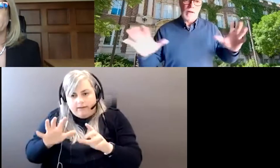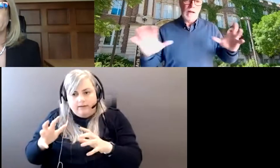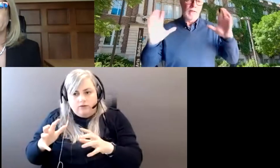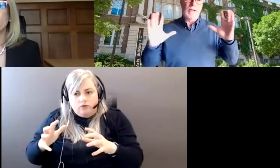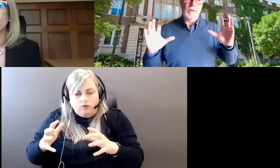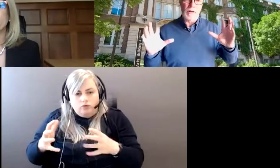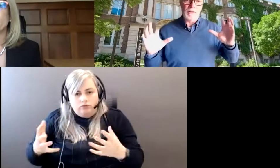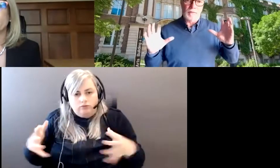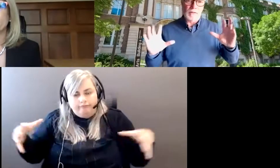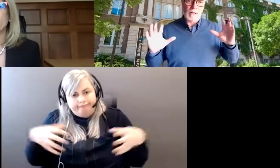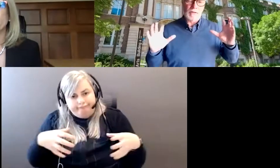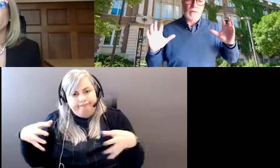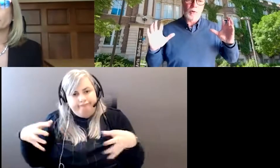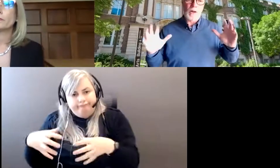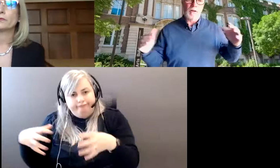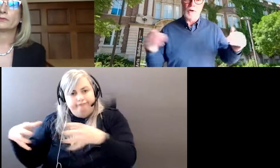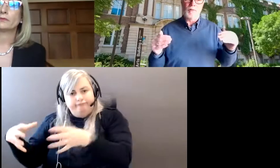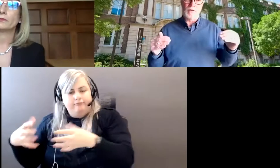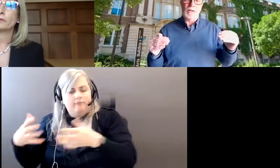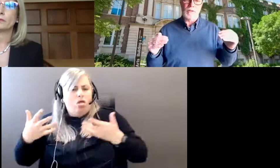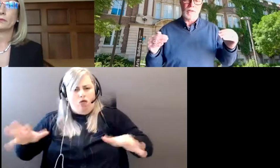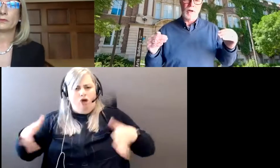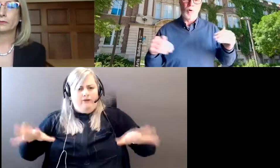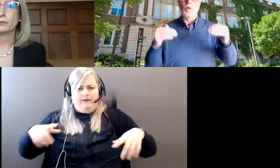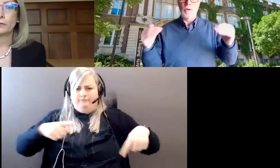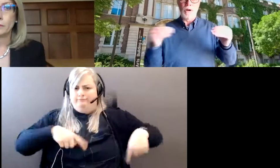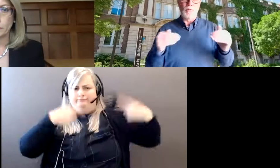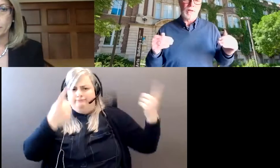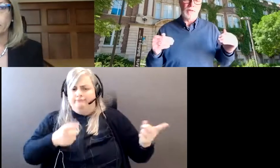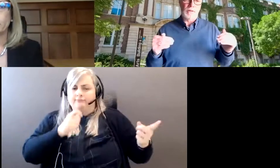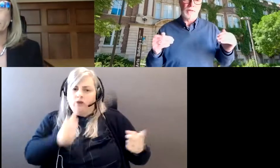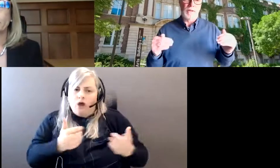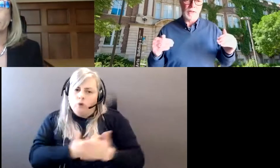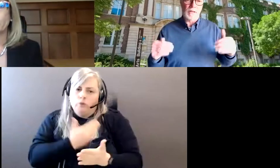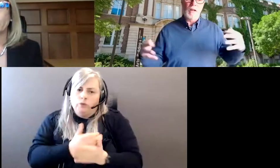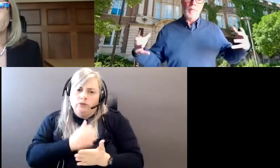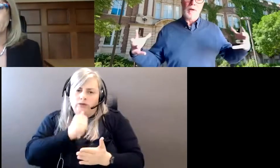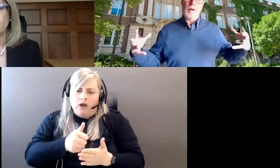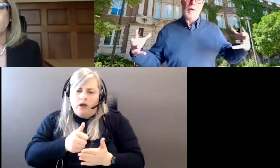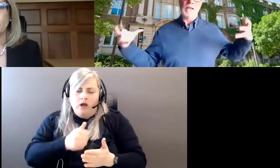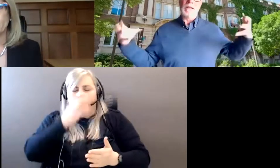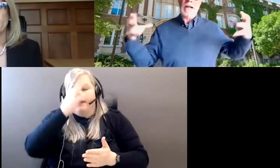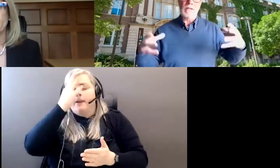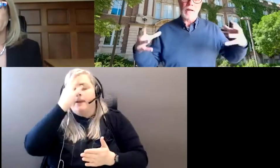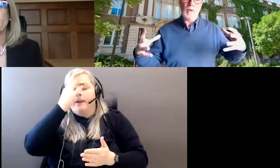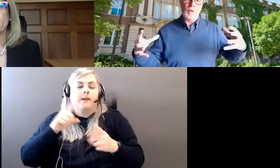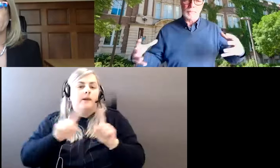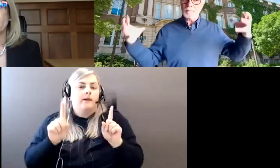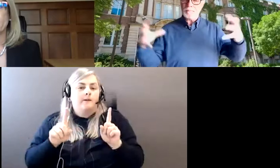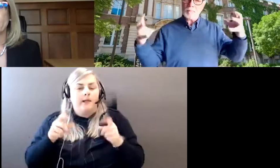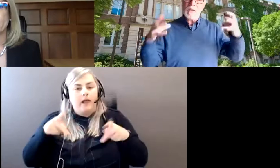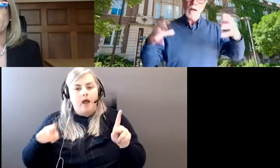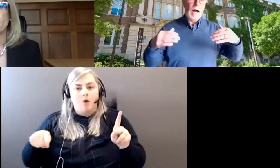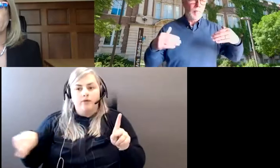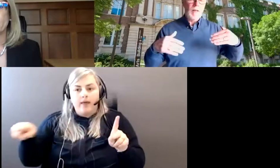So again, this is not as if it's, it's creating new conversations or only new conversations that didn't exist, but it allows them to,